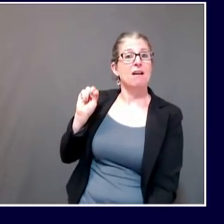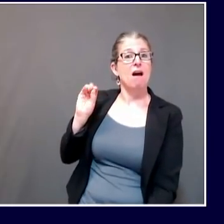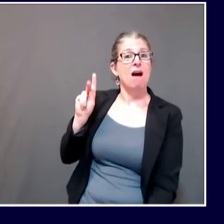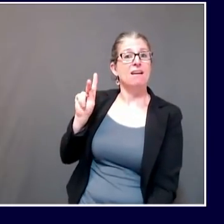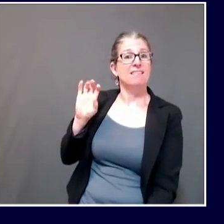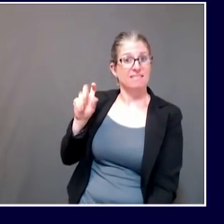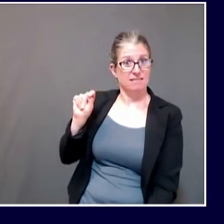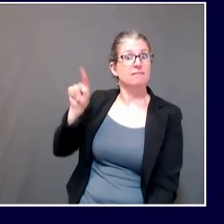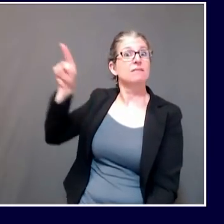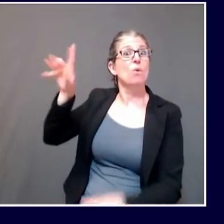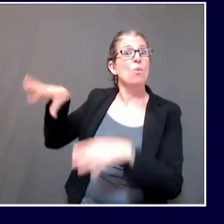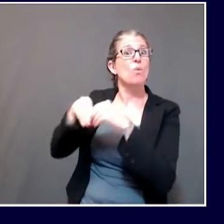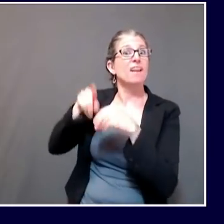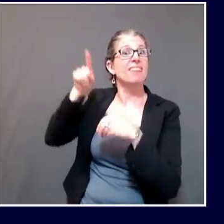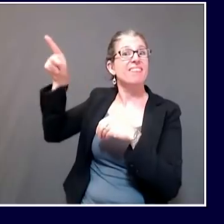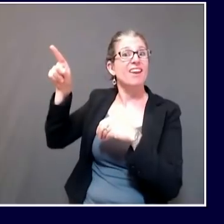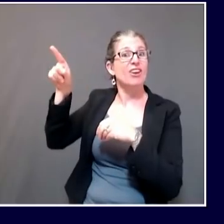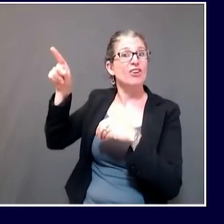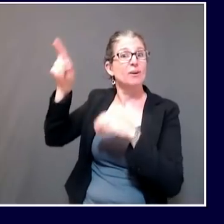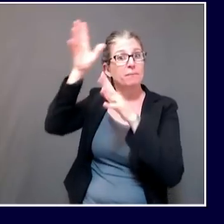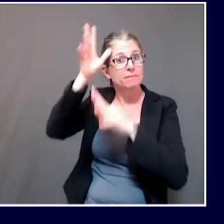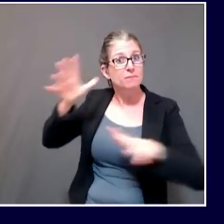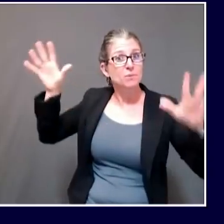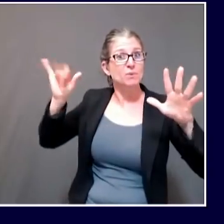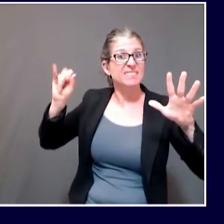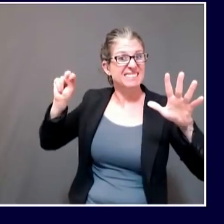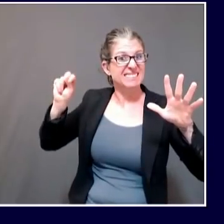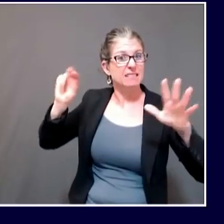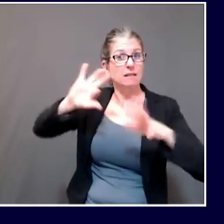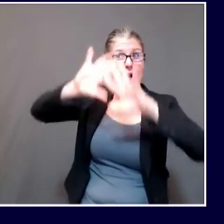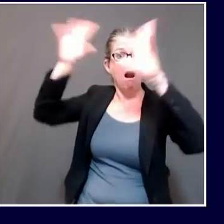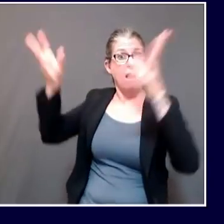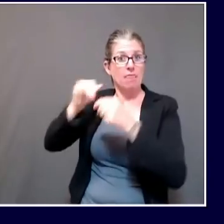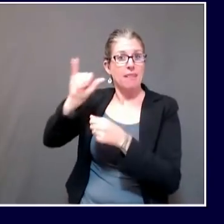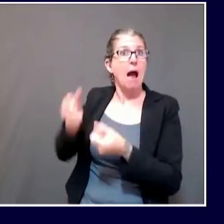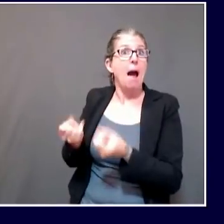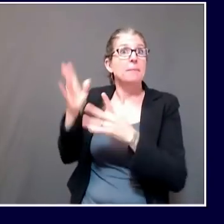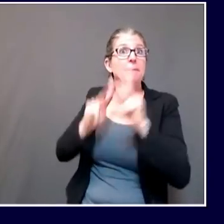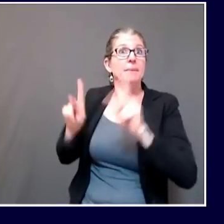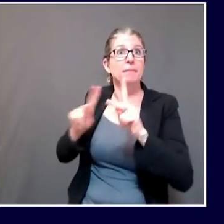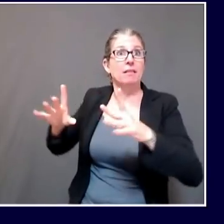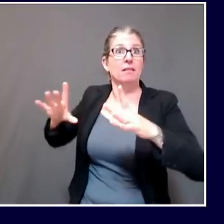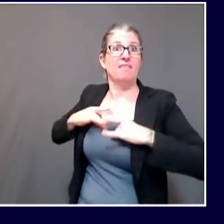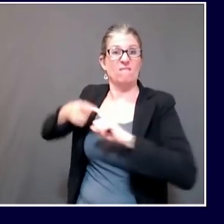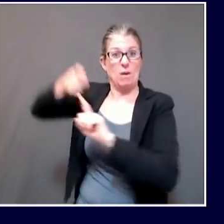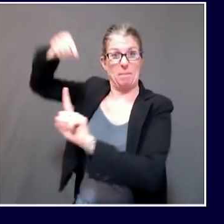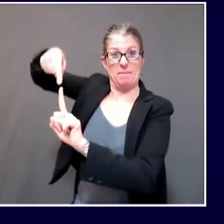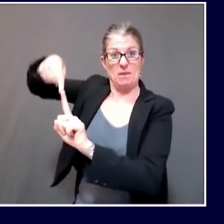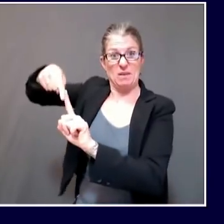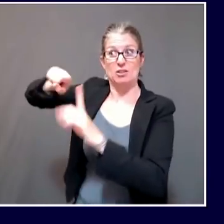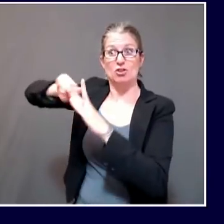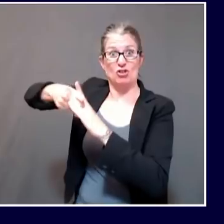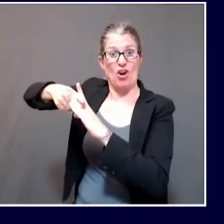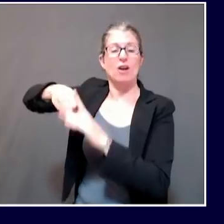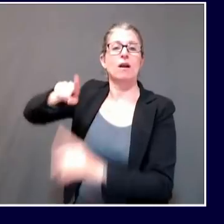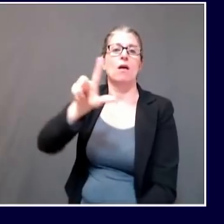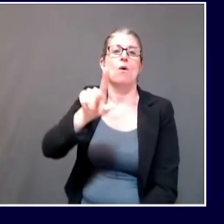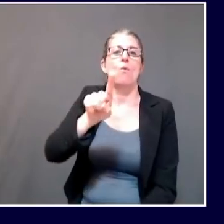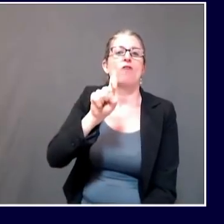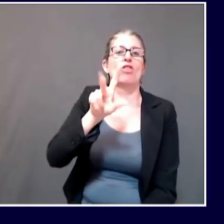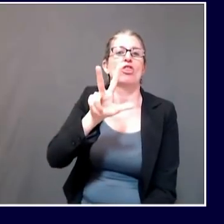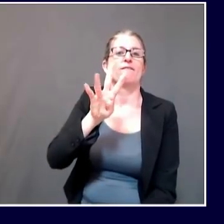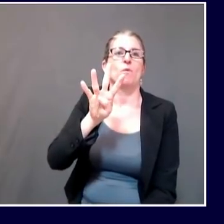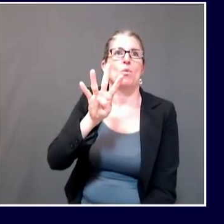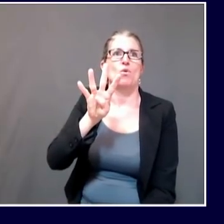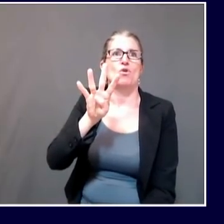linked to that wedding, there are 134 cases associated with the August 7th Millinocket wedding. I'm